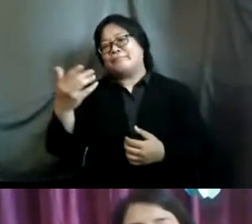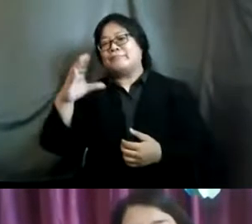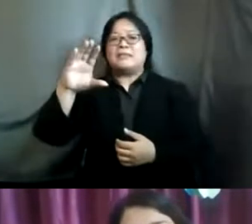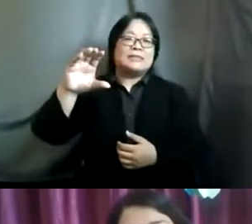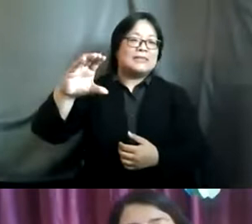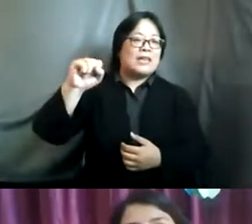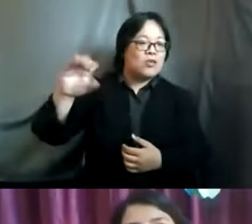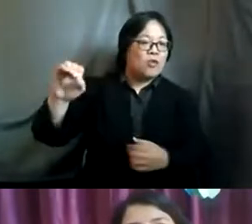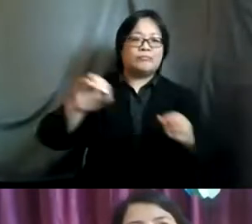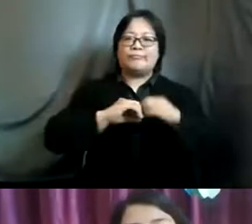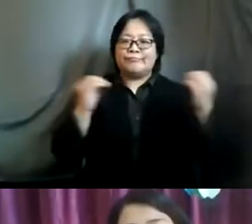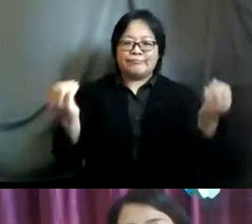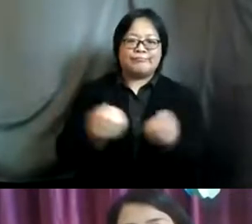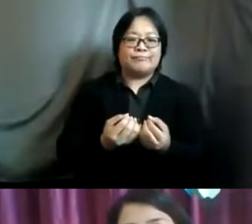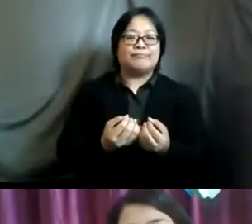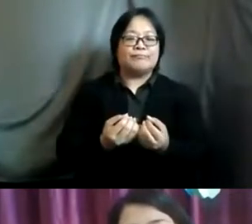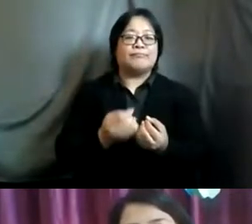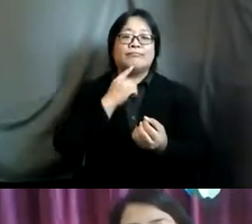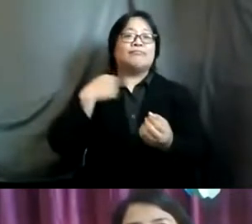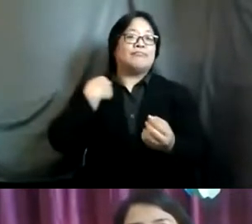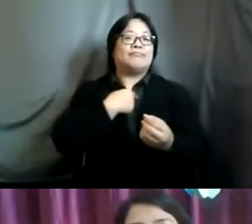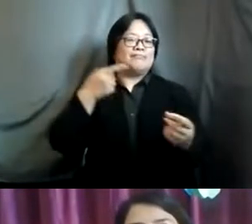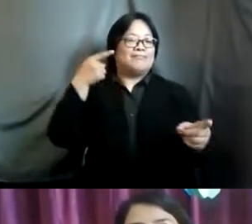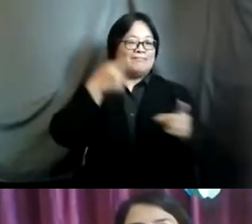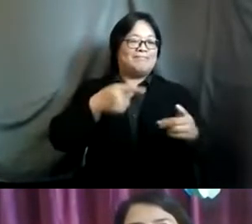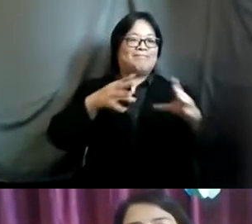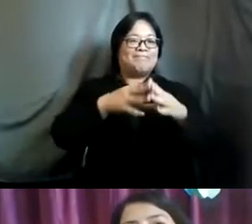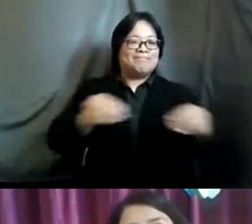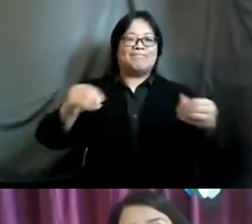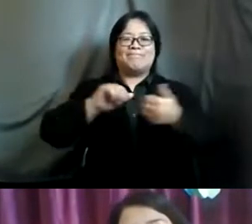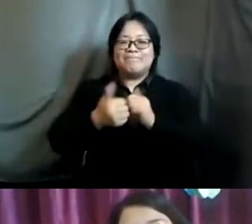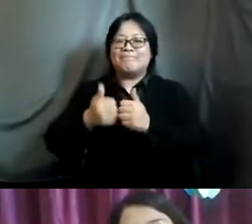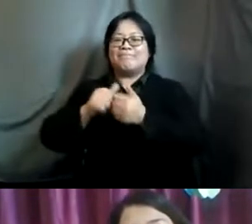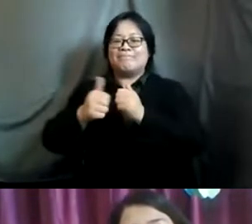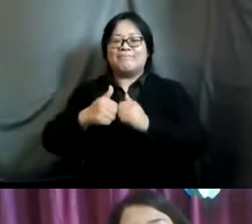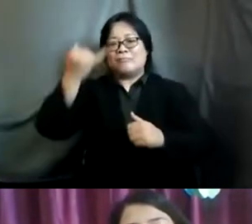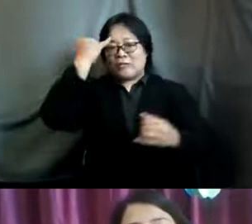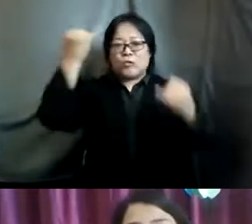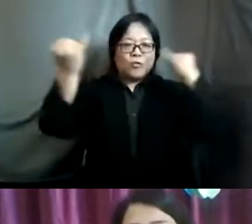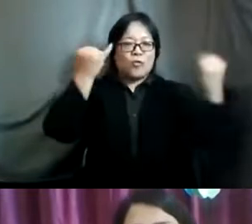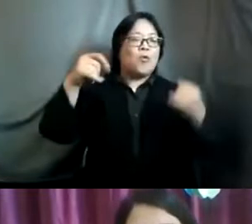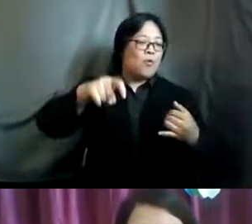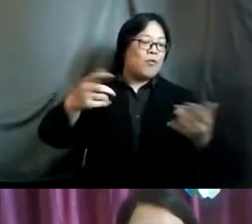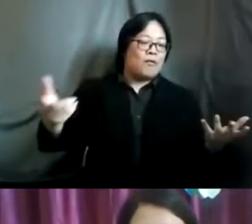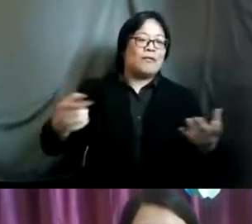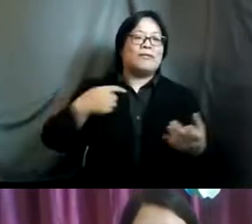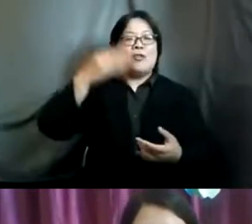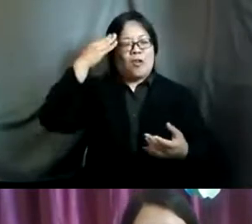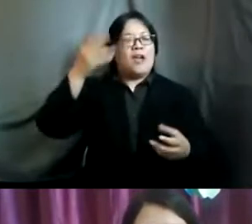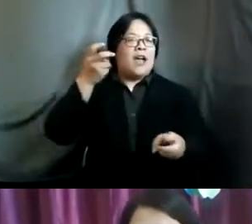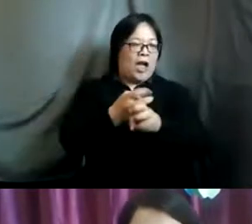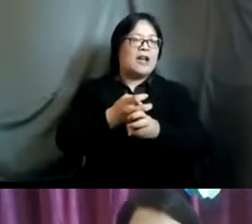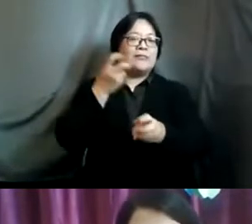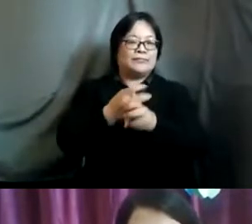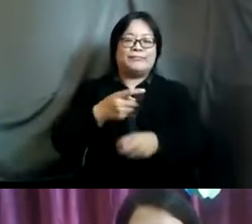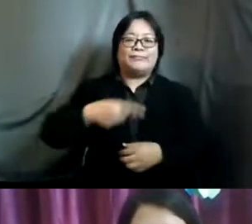we have been addressing such problems and we have been i know that um it's very hard for us to just um